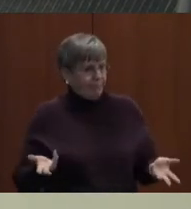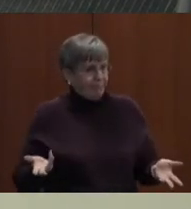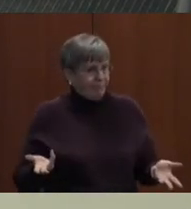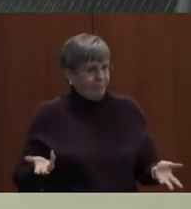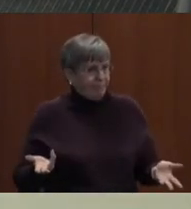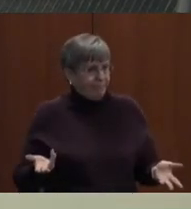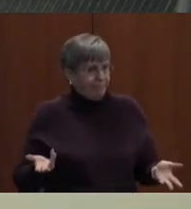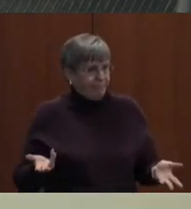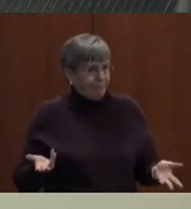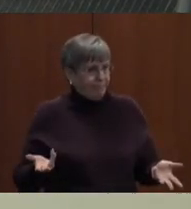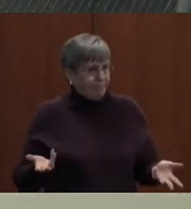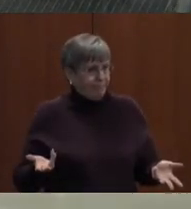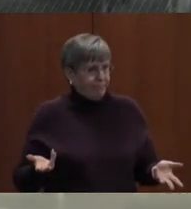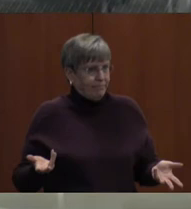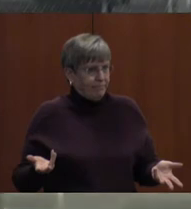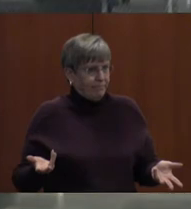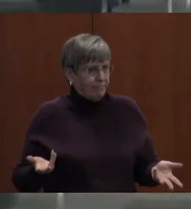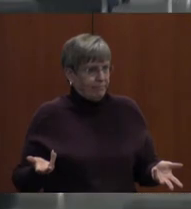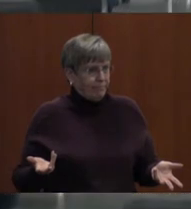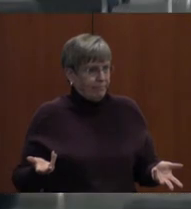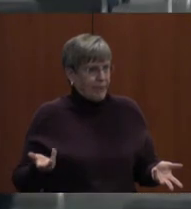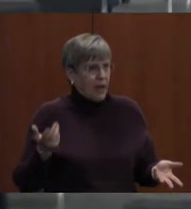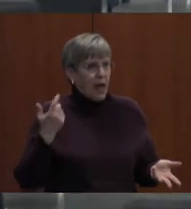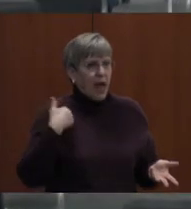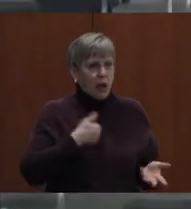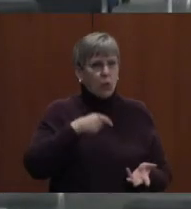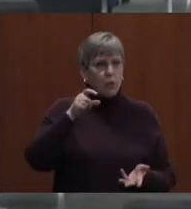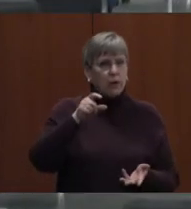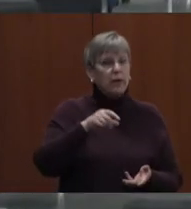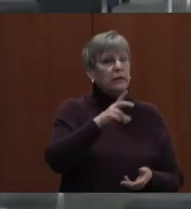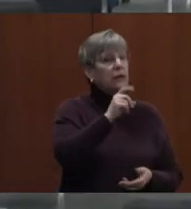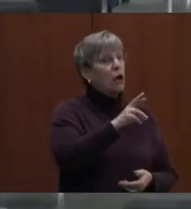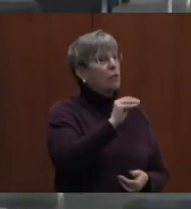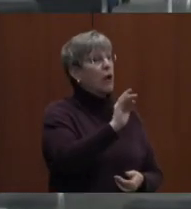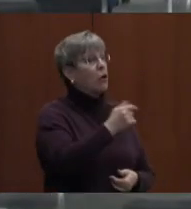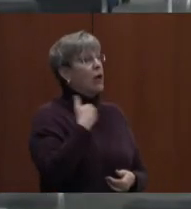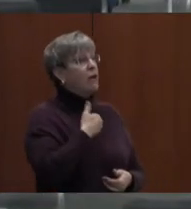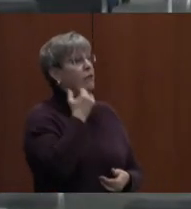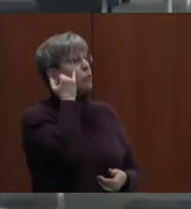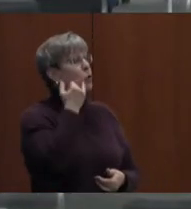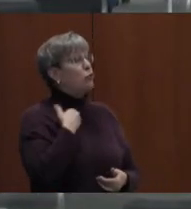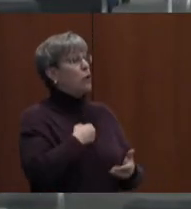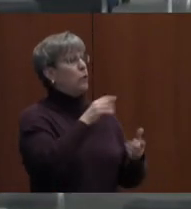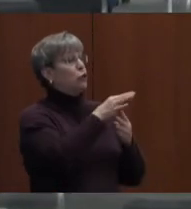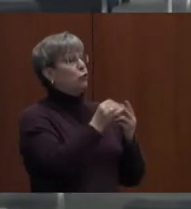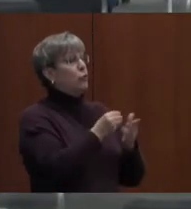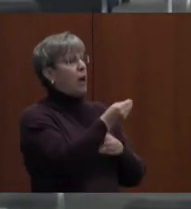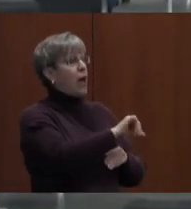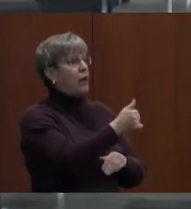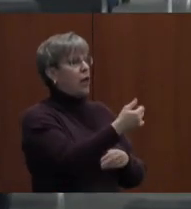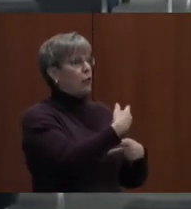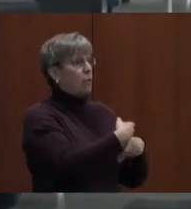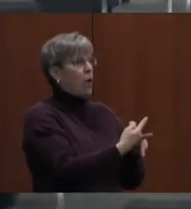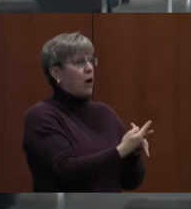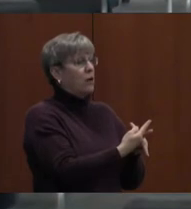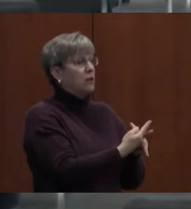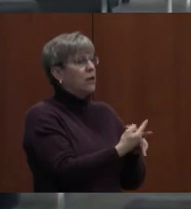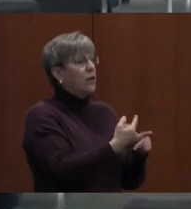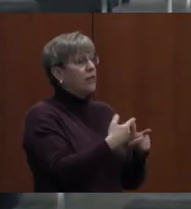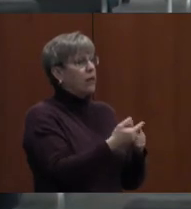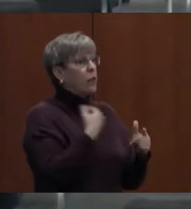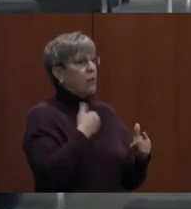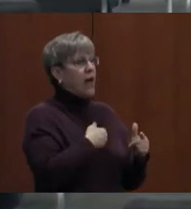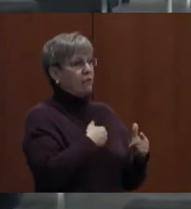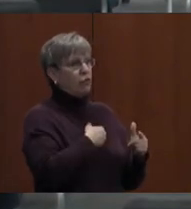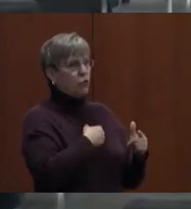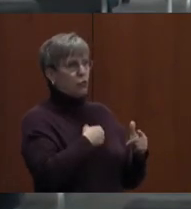I think we'd have to create a defense position if we chose to buy another product that it was so outrageously more to buy the green product.